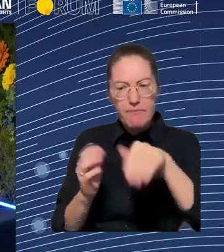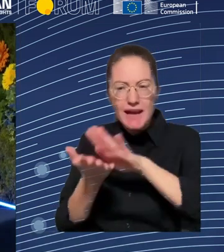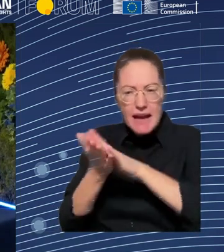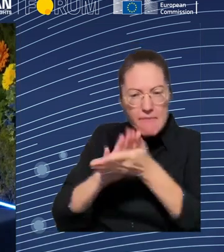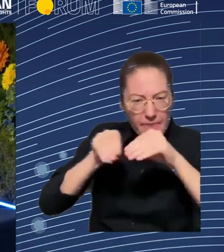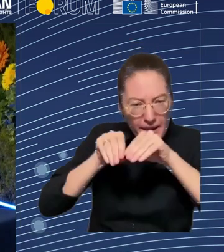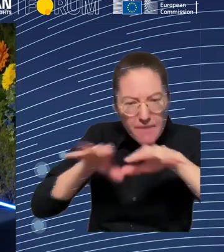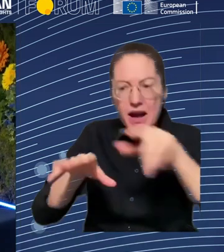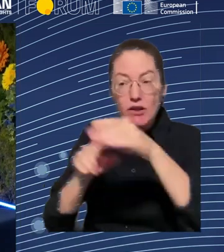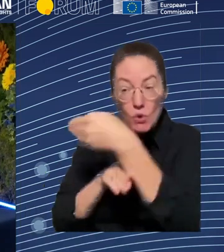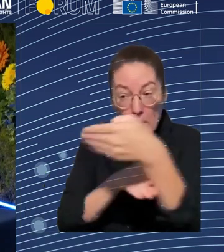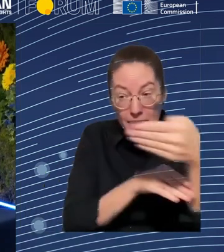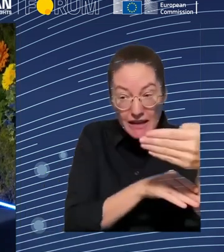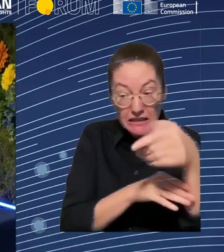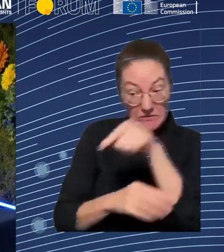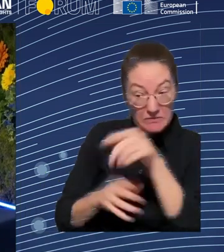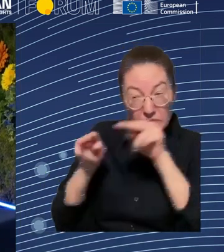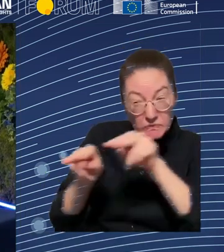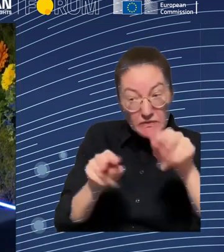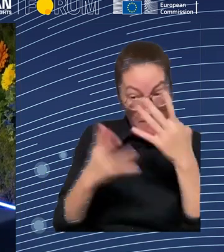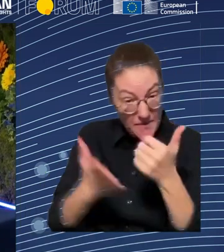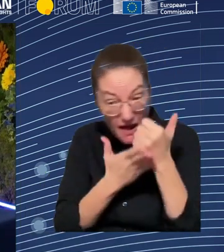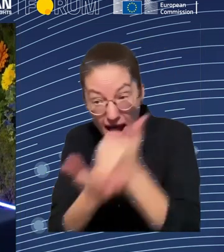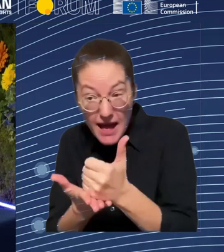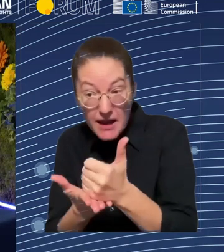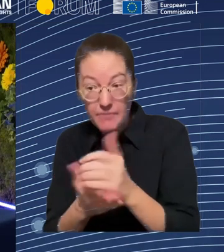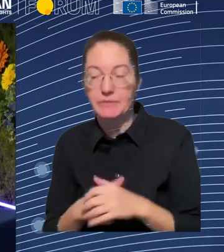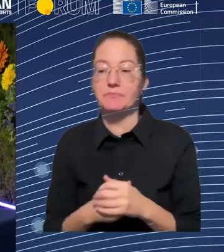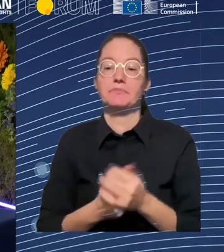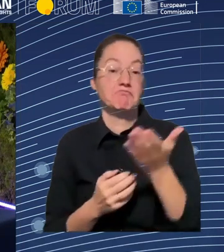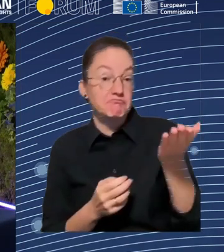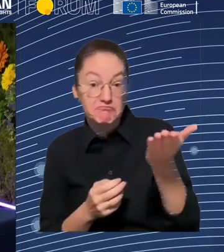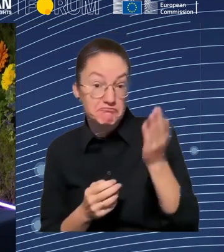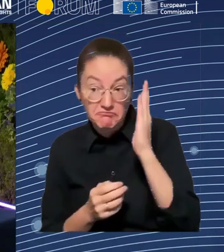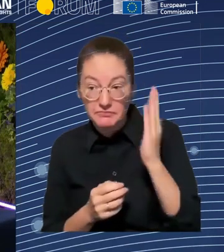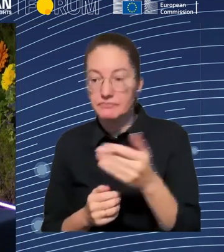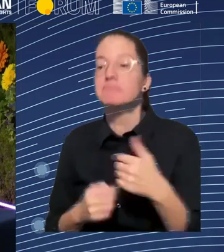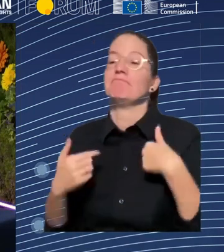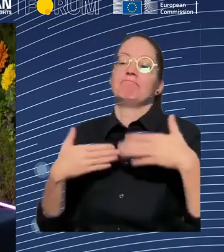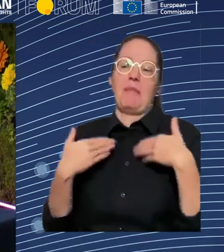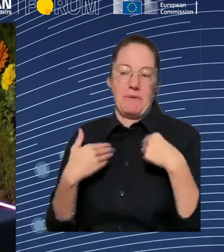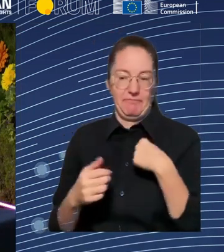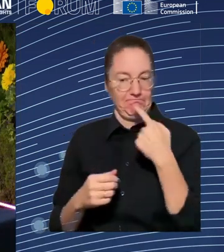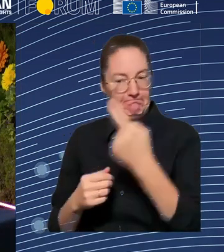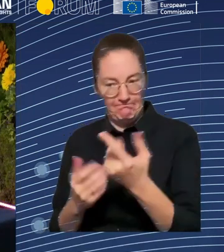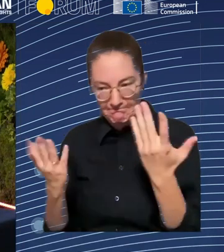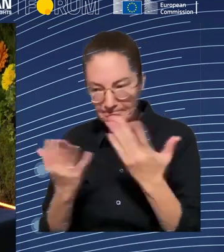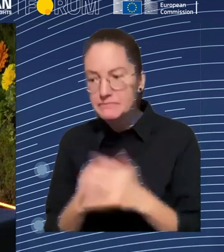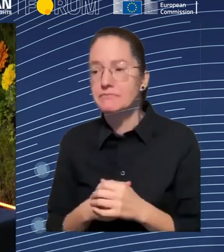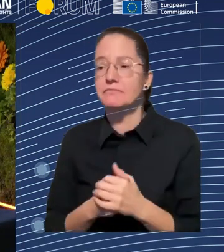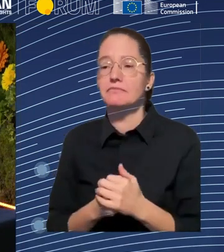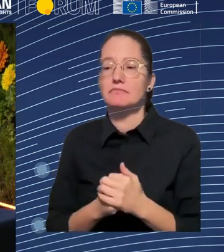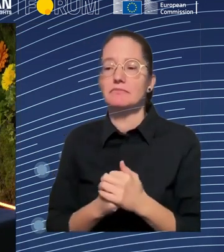some form of participatory design, where workers' status objects are involved in the design. It's unlikely that, say, Microsoft Teams cannot